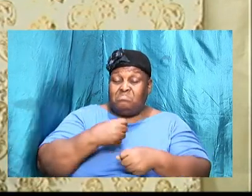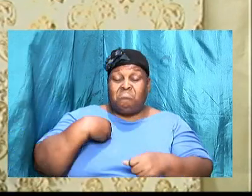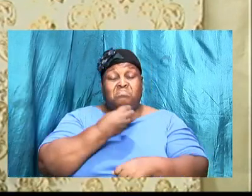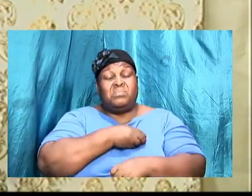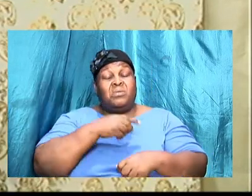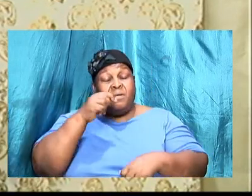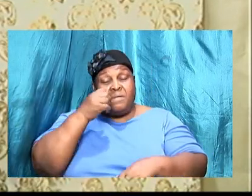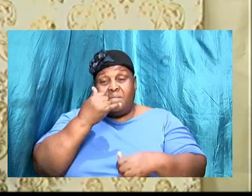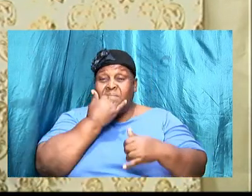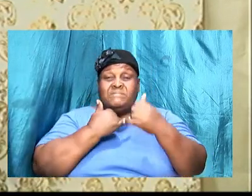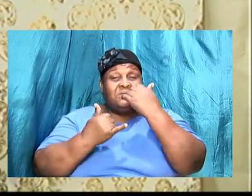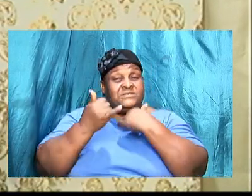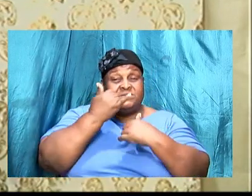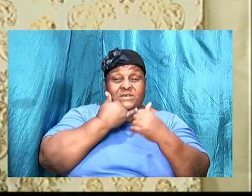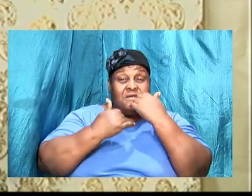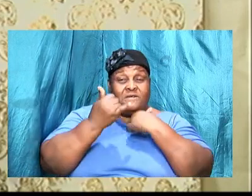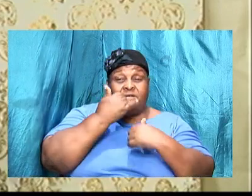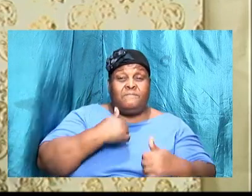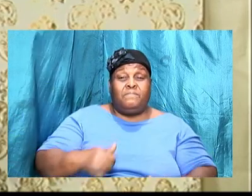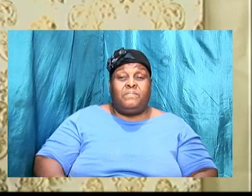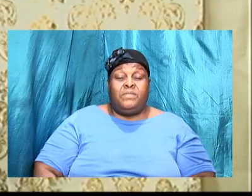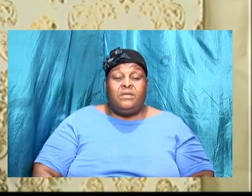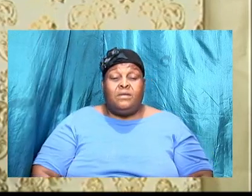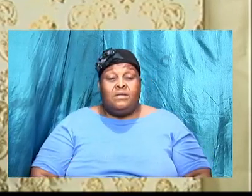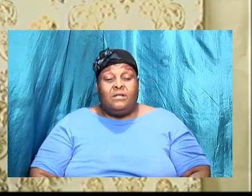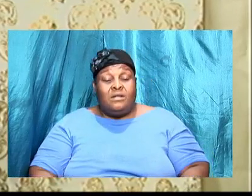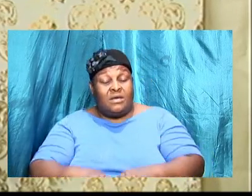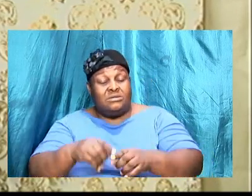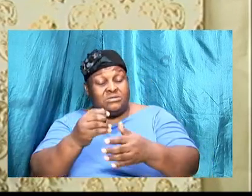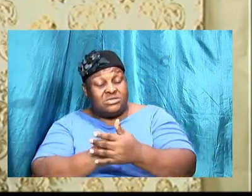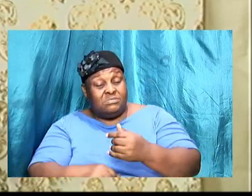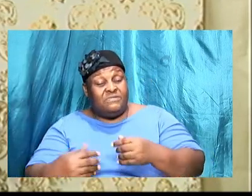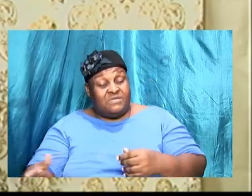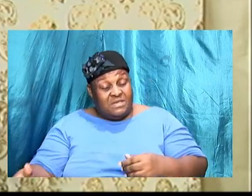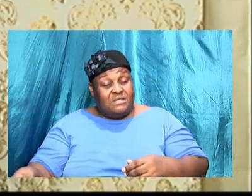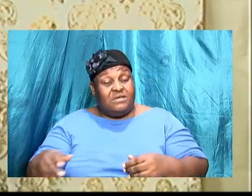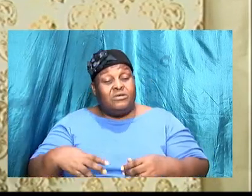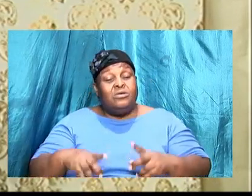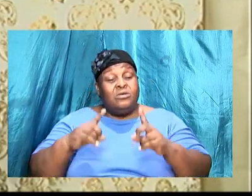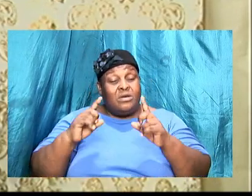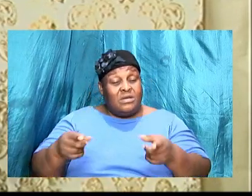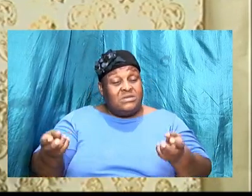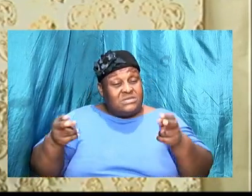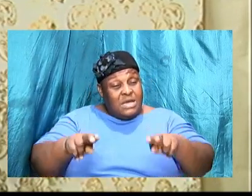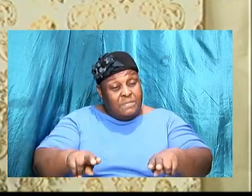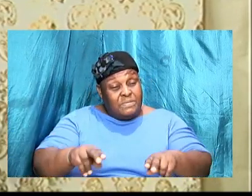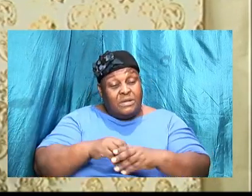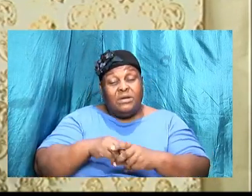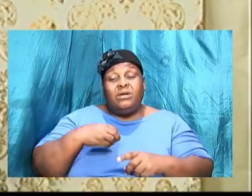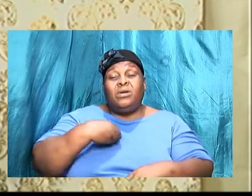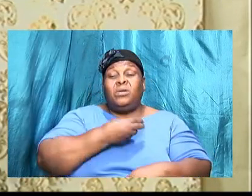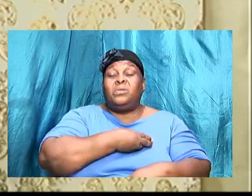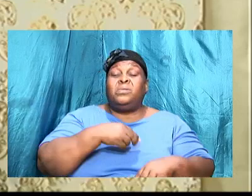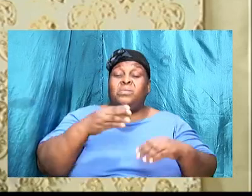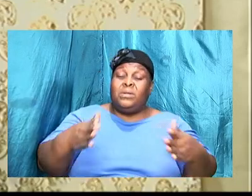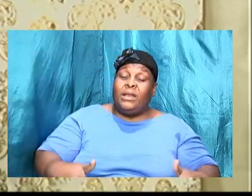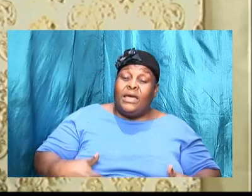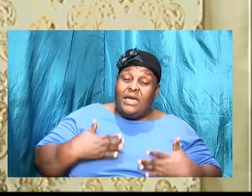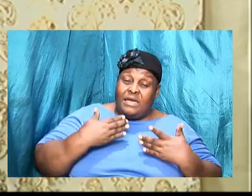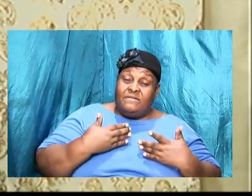Like I said, some of the things that we are going through as children of the living God is as a direct result